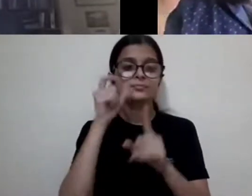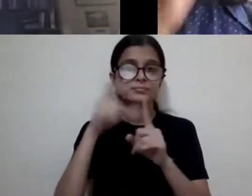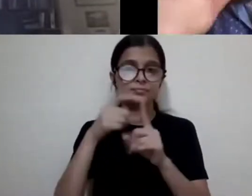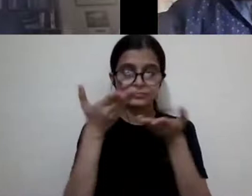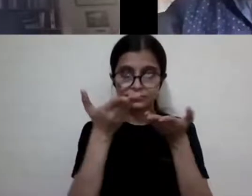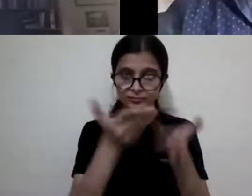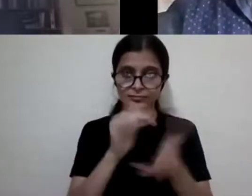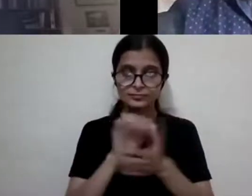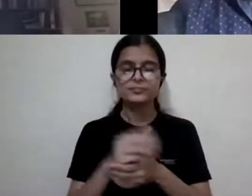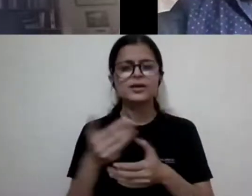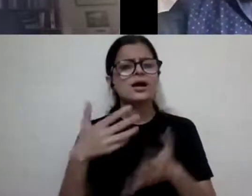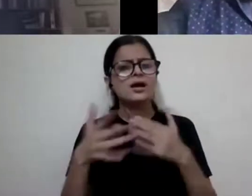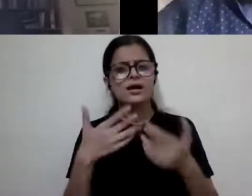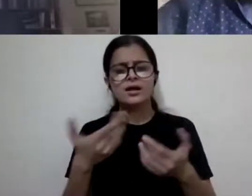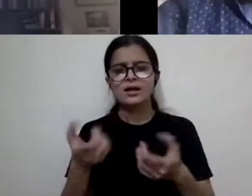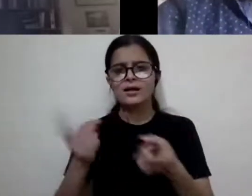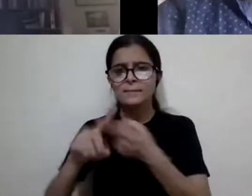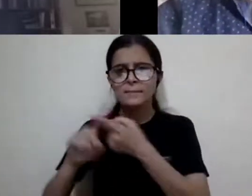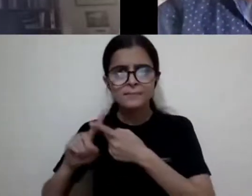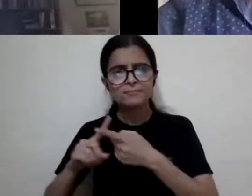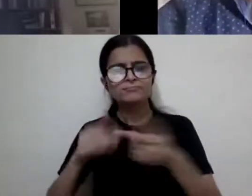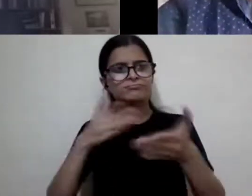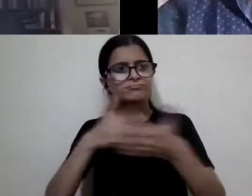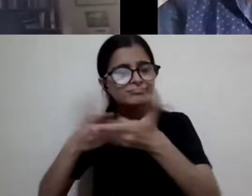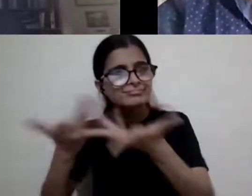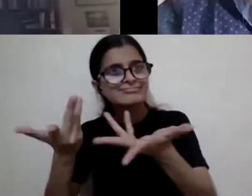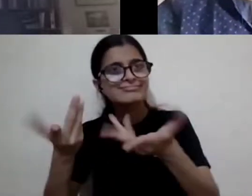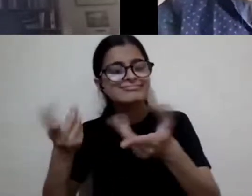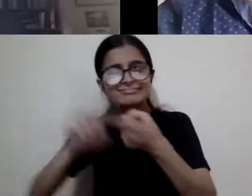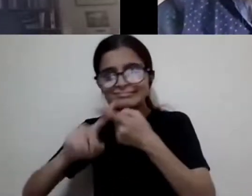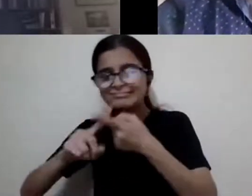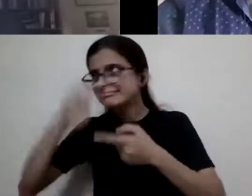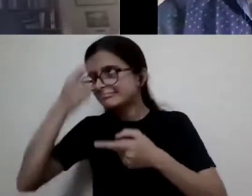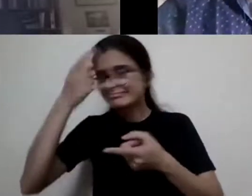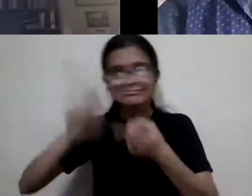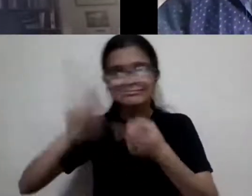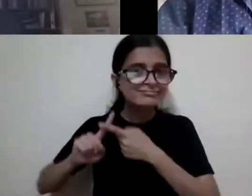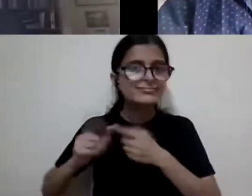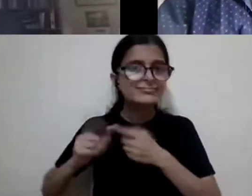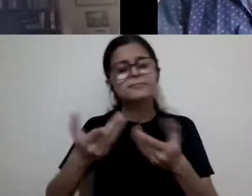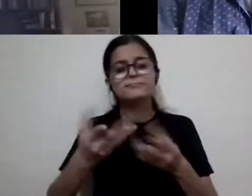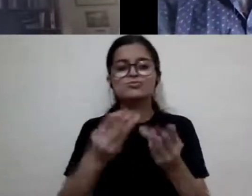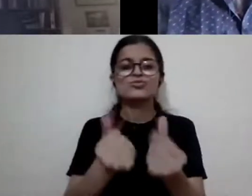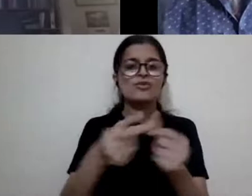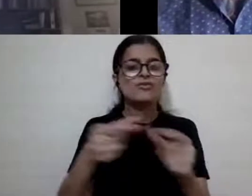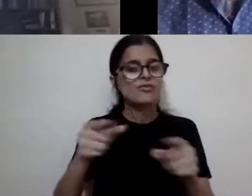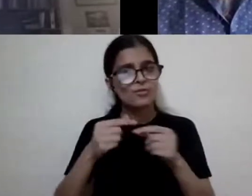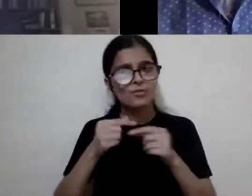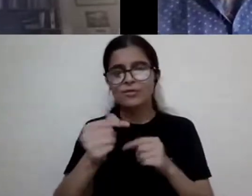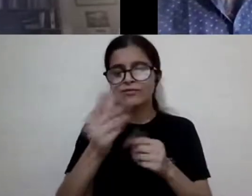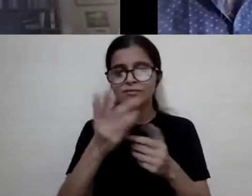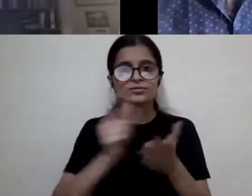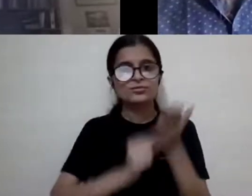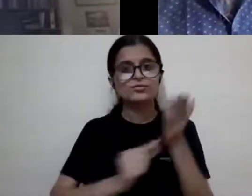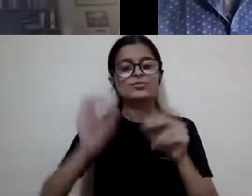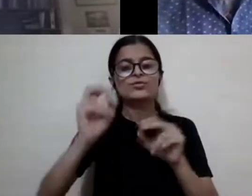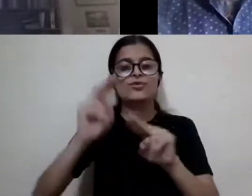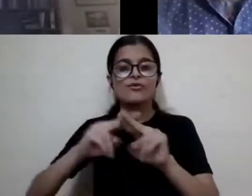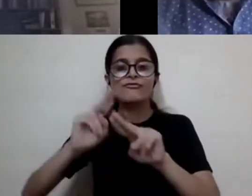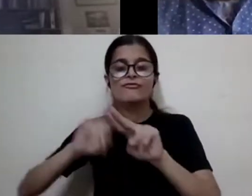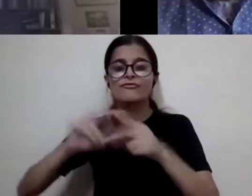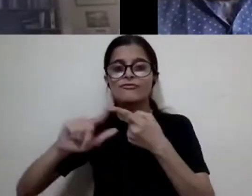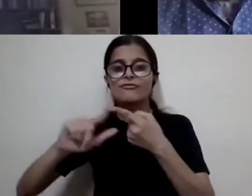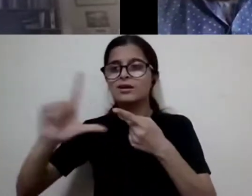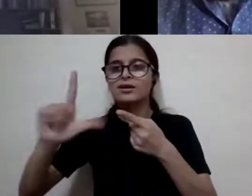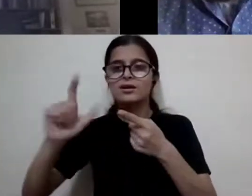if anything is wrong, Professor Davis can always correct me, has three professorial positions at the University of Illinois. Two of them are at the